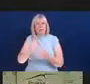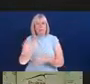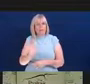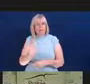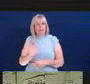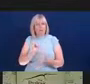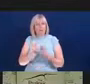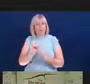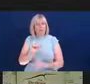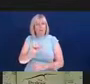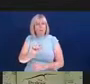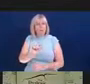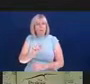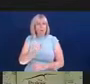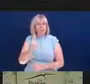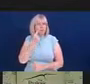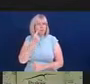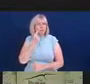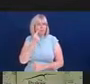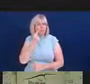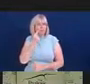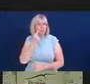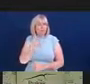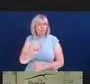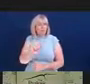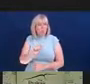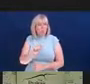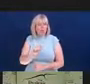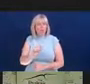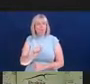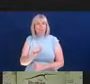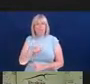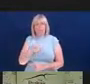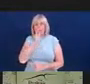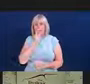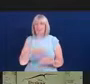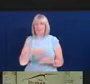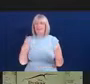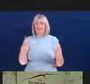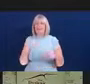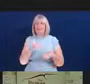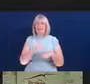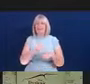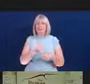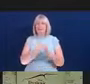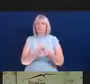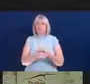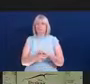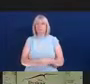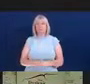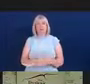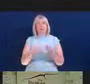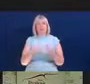So I think I'm within time, I forgot to set my timer, I do apologise. I'm going to hand over to Maeve Monaghan, who's Chief Executive